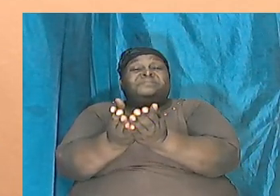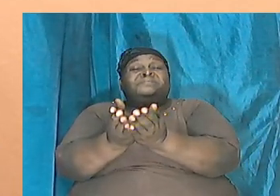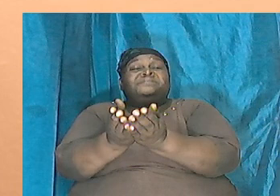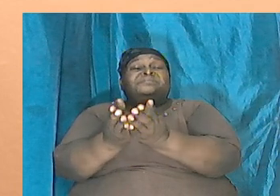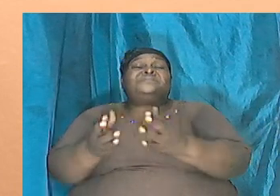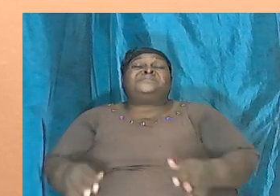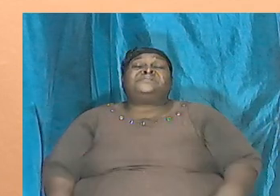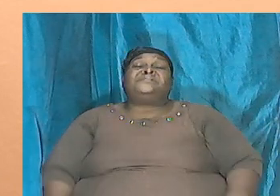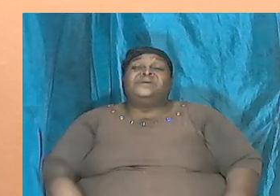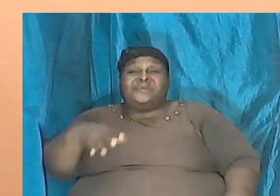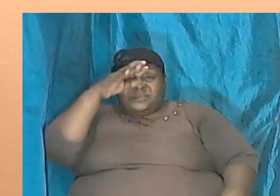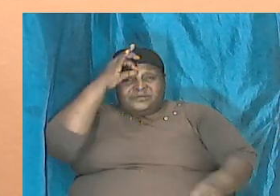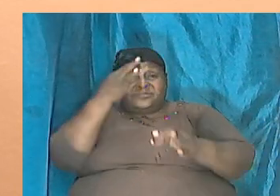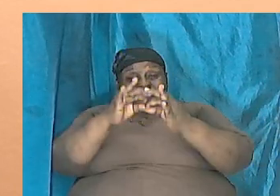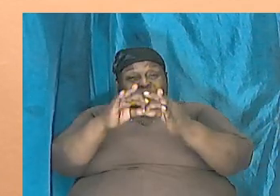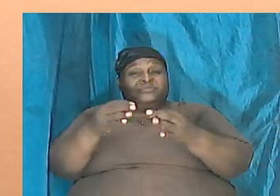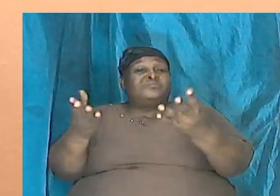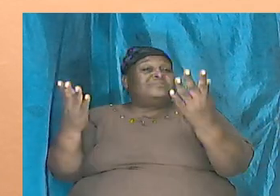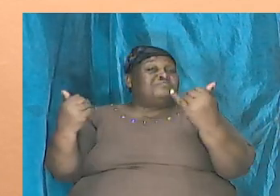judgment came